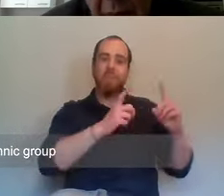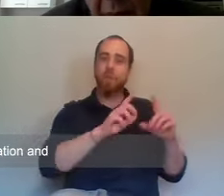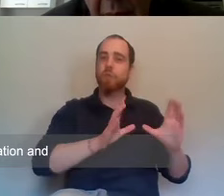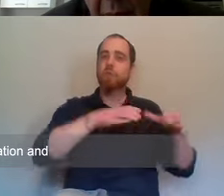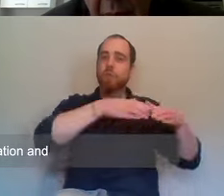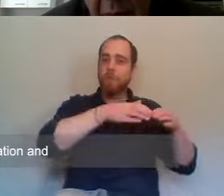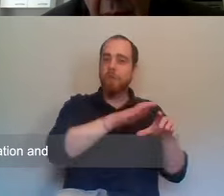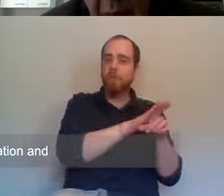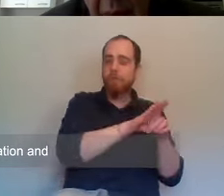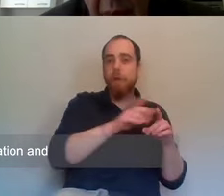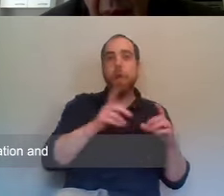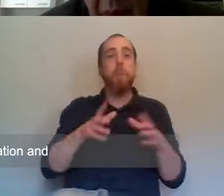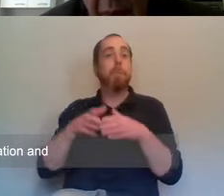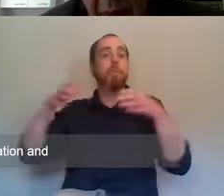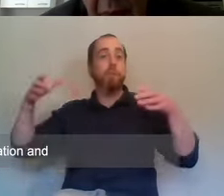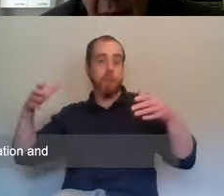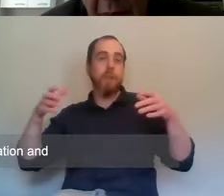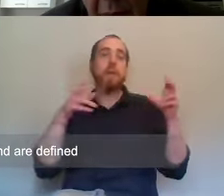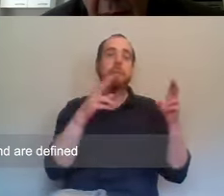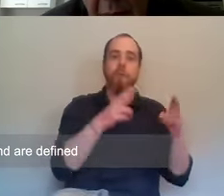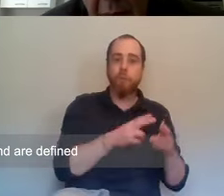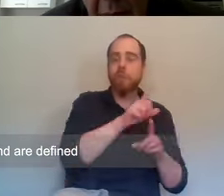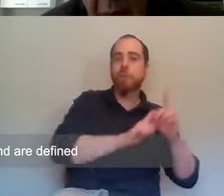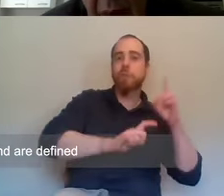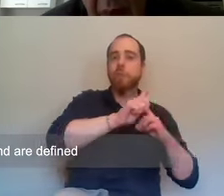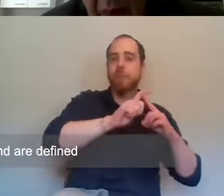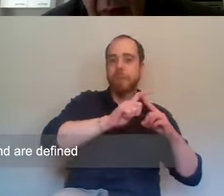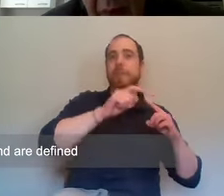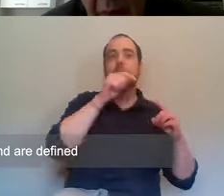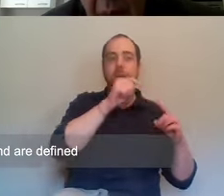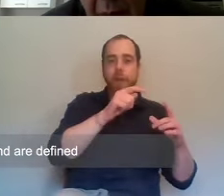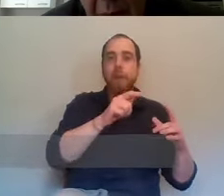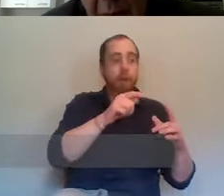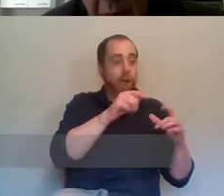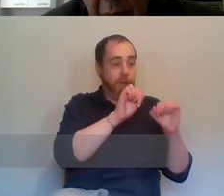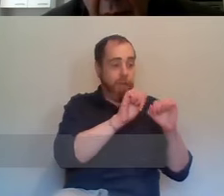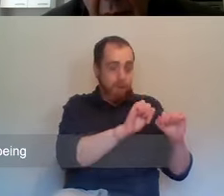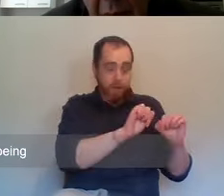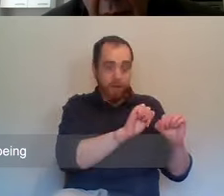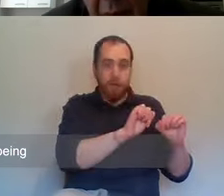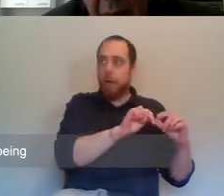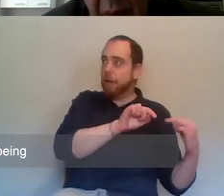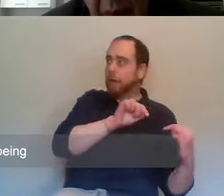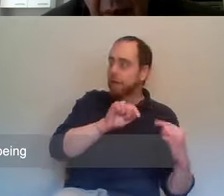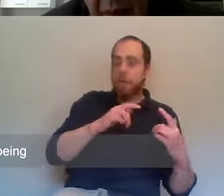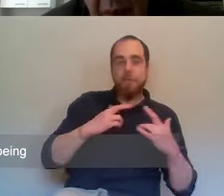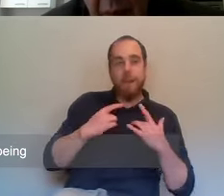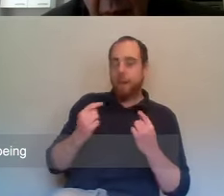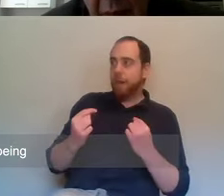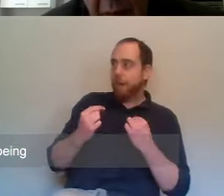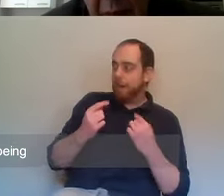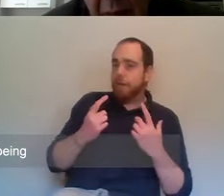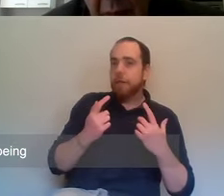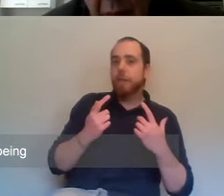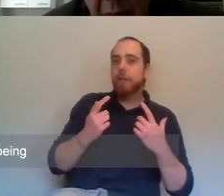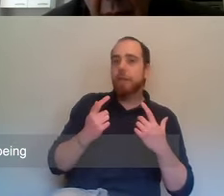majority population and self-define themselves and are defined by the larger group as, uh, being